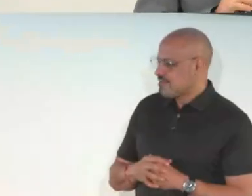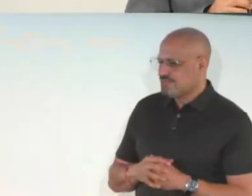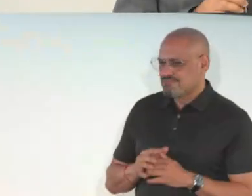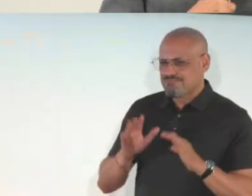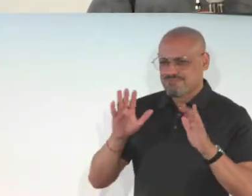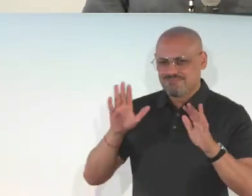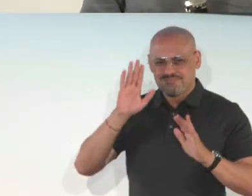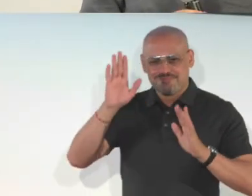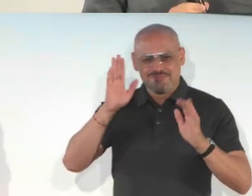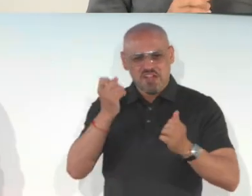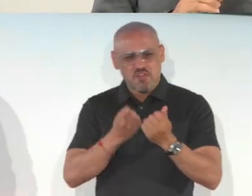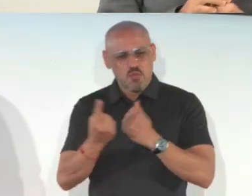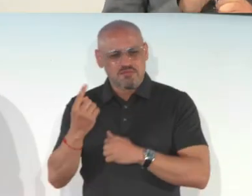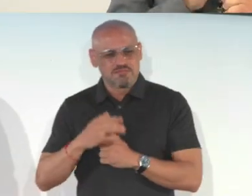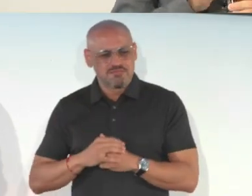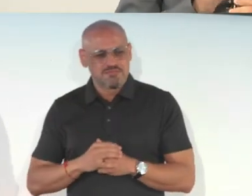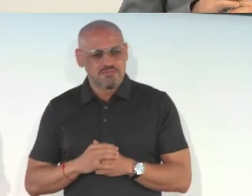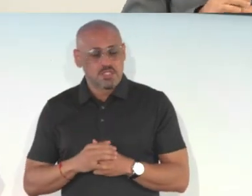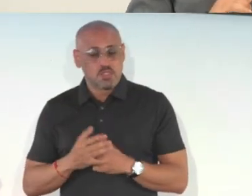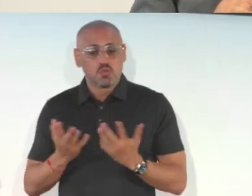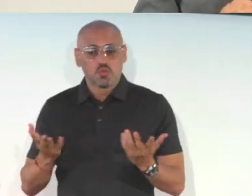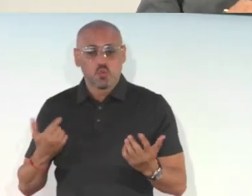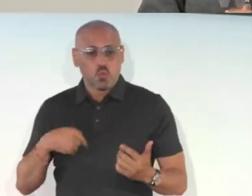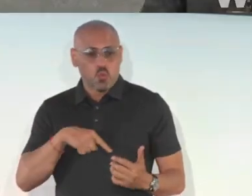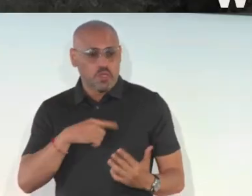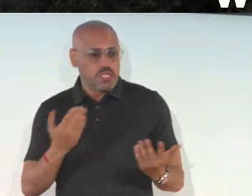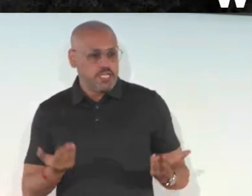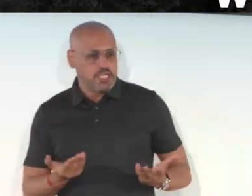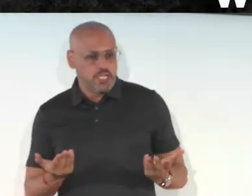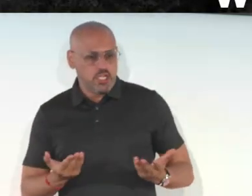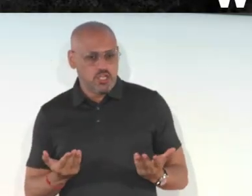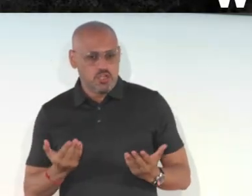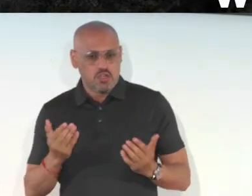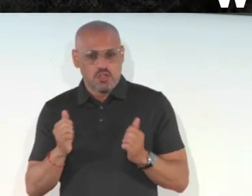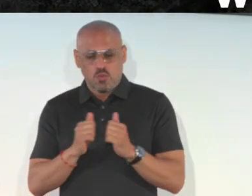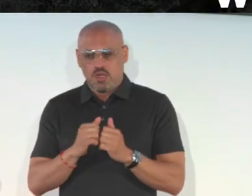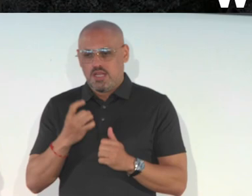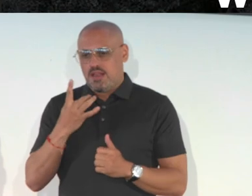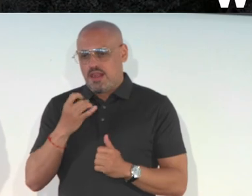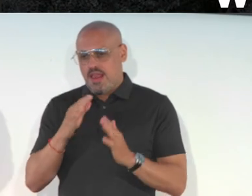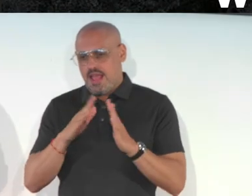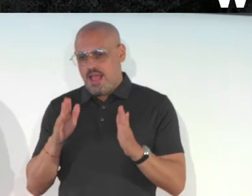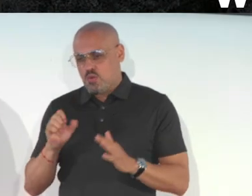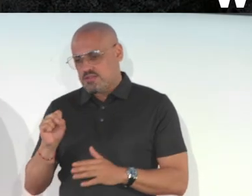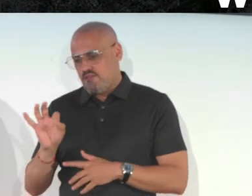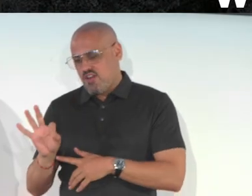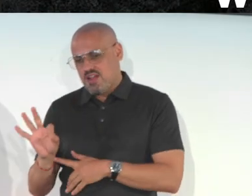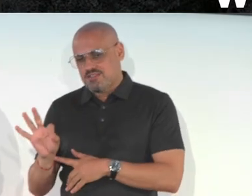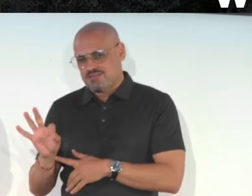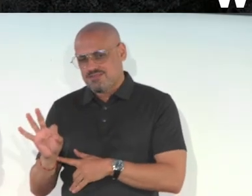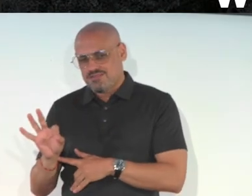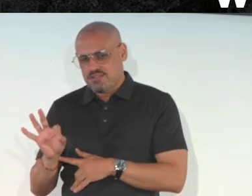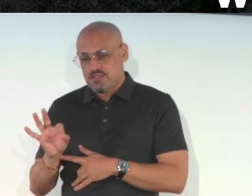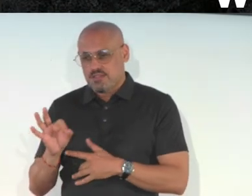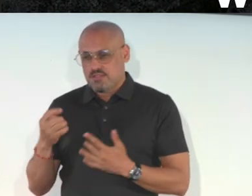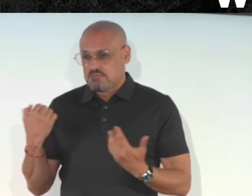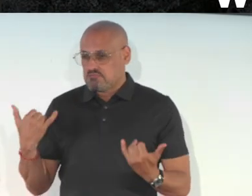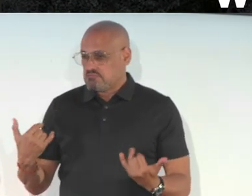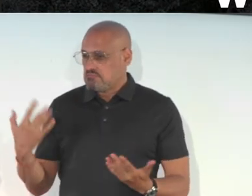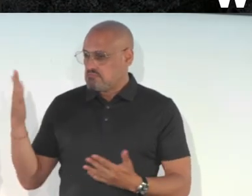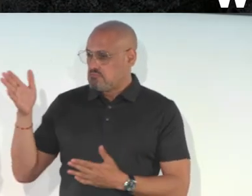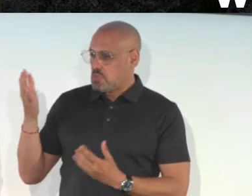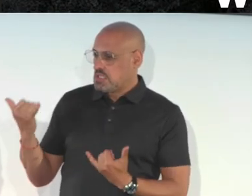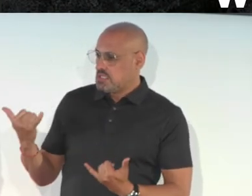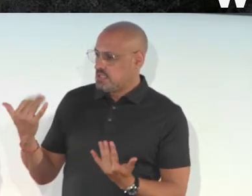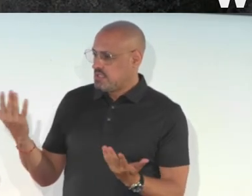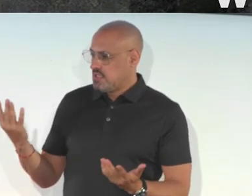Hi, everyone. So we are here with Lighthouse San Francisco. And our talk today is going to